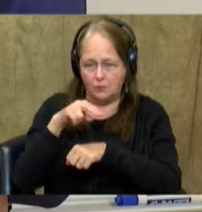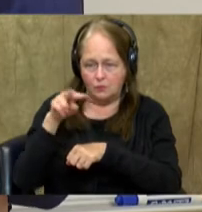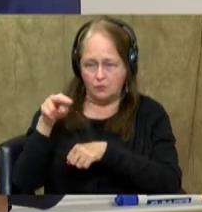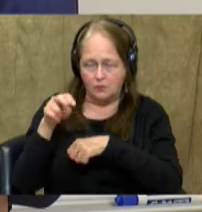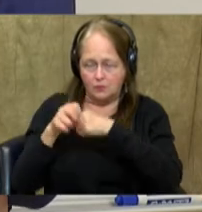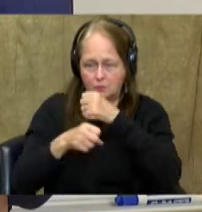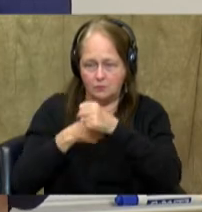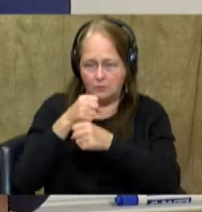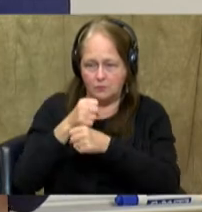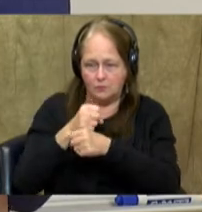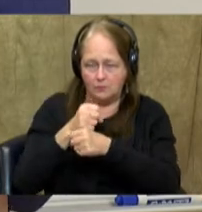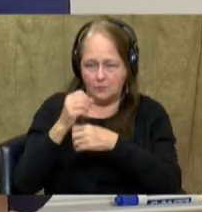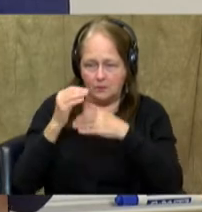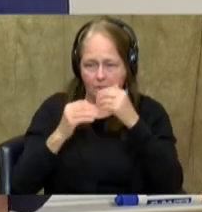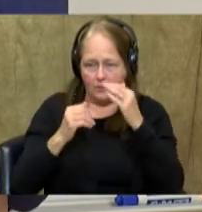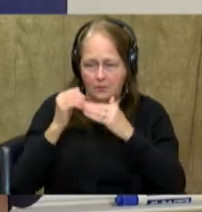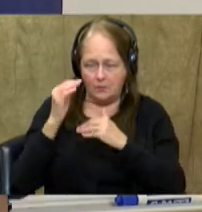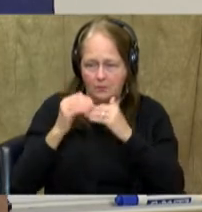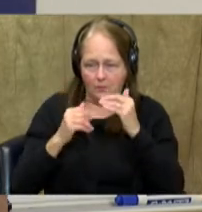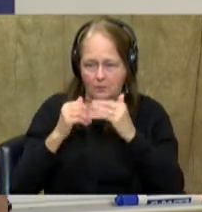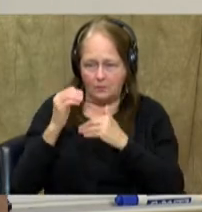years to build.